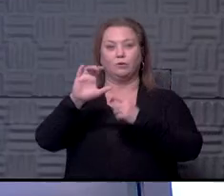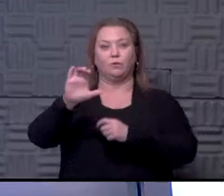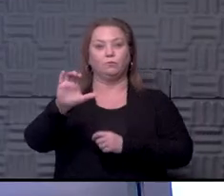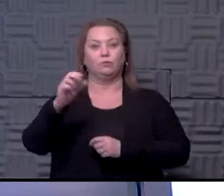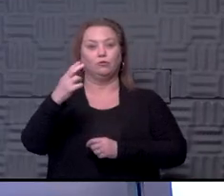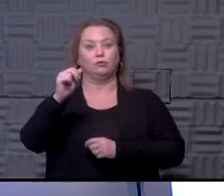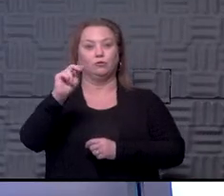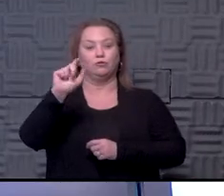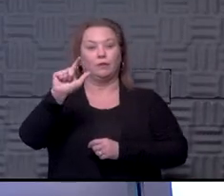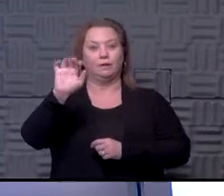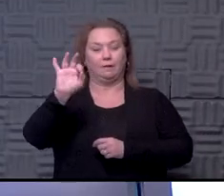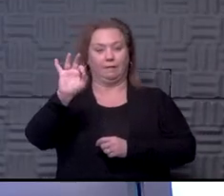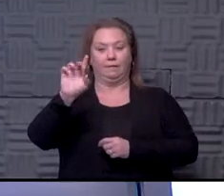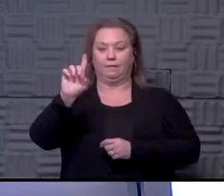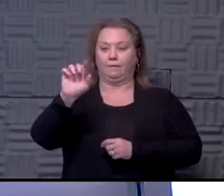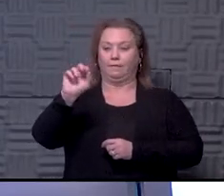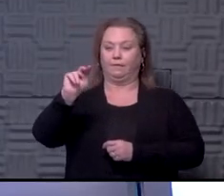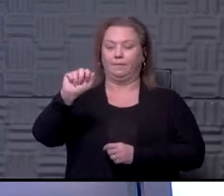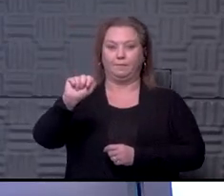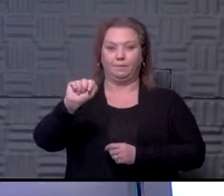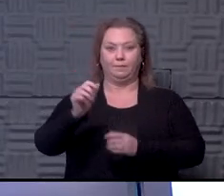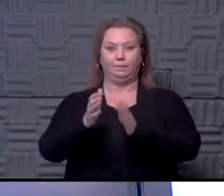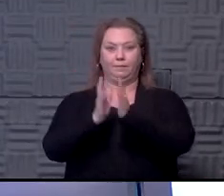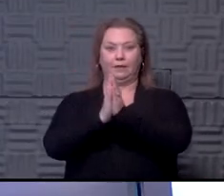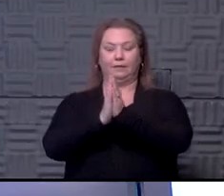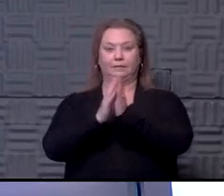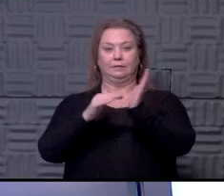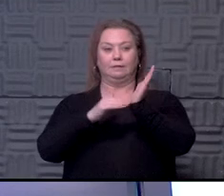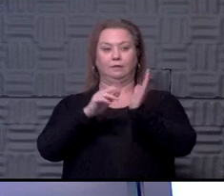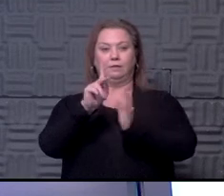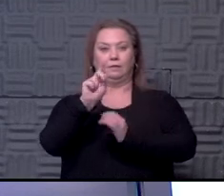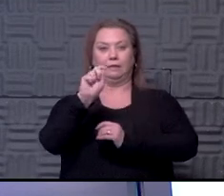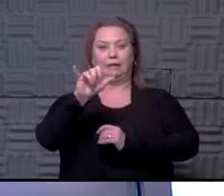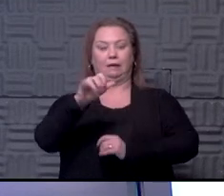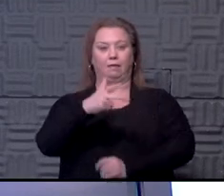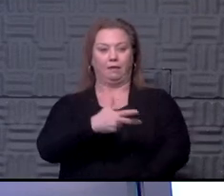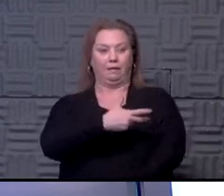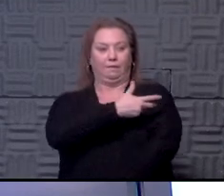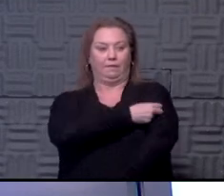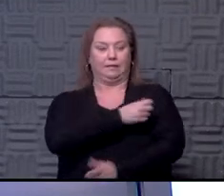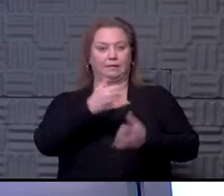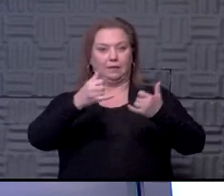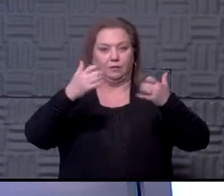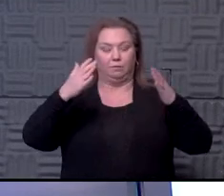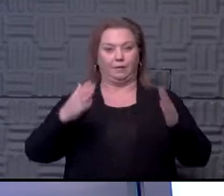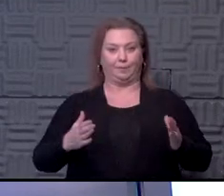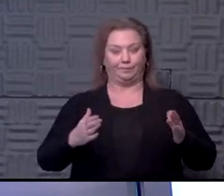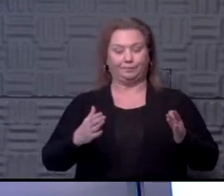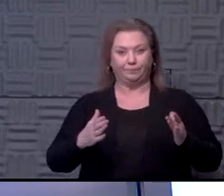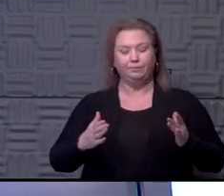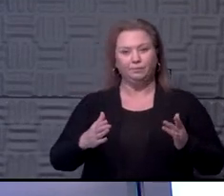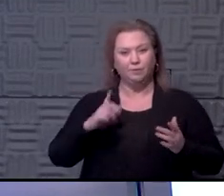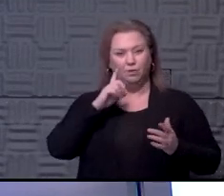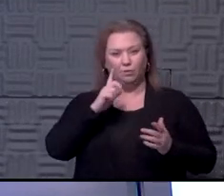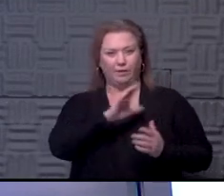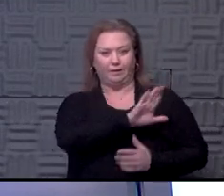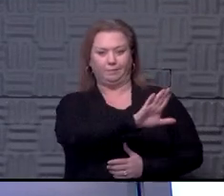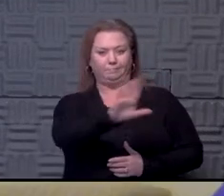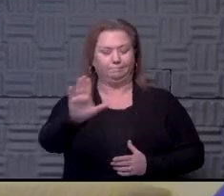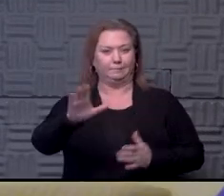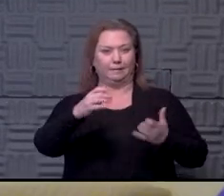9 from Donna. Can we ask Dr. Key if they plan to vaccinate players or is that going to be up to each individual?